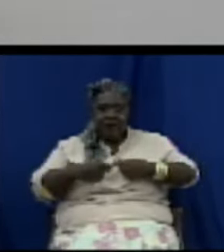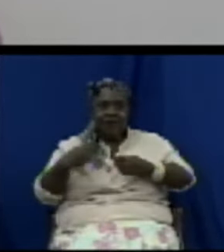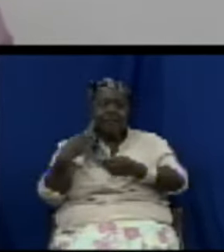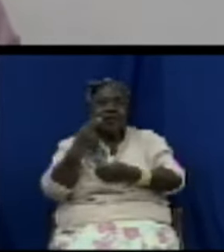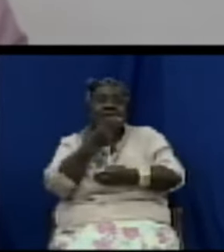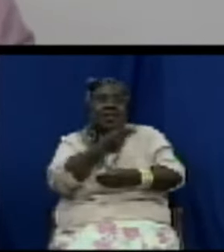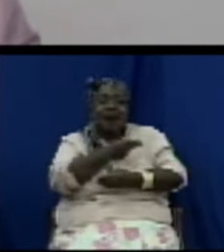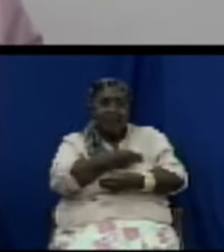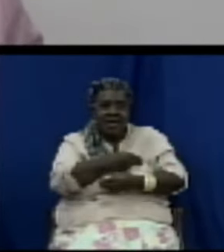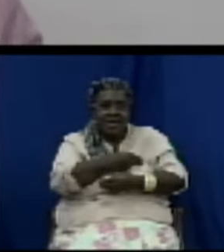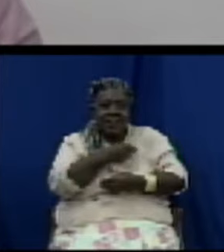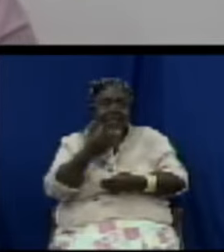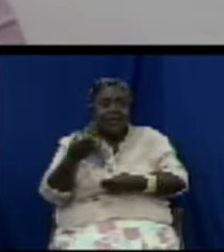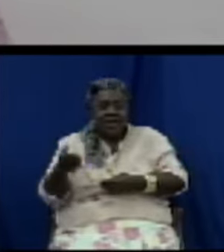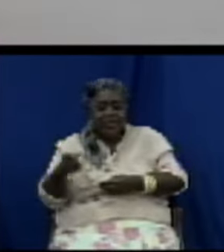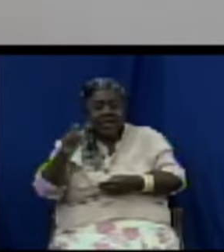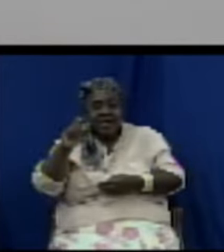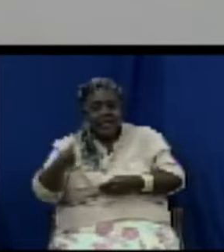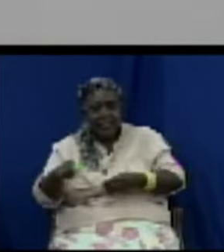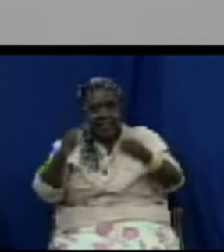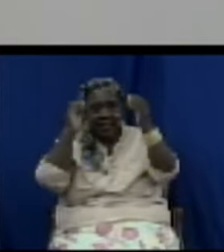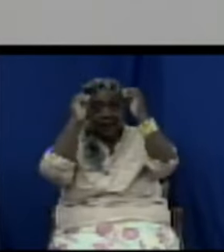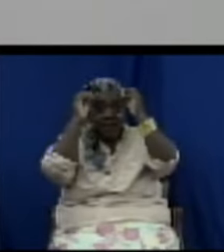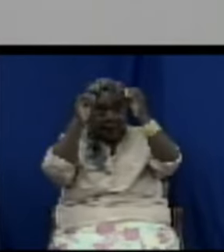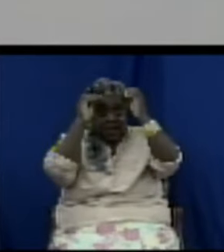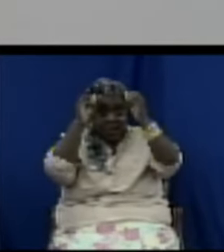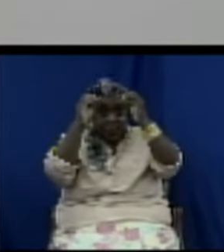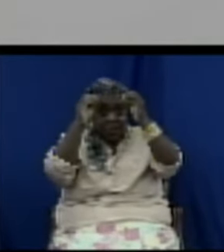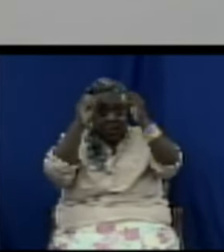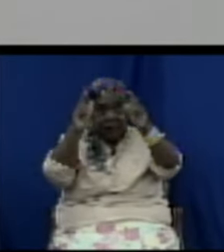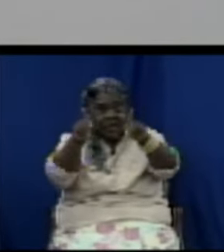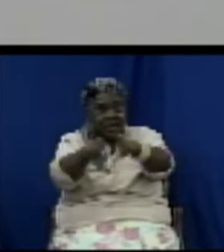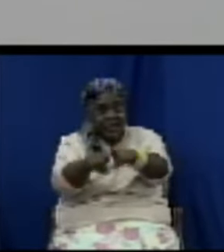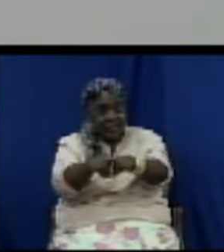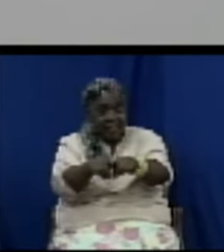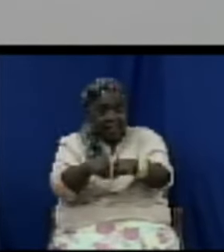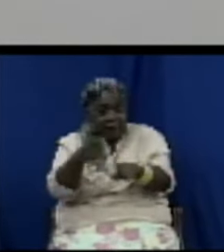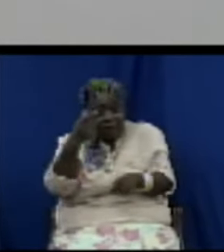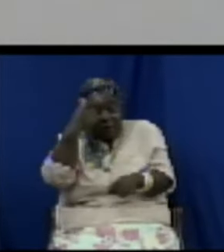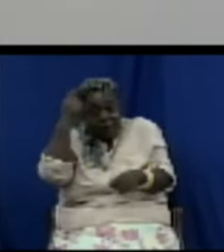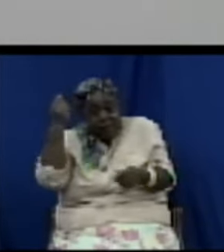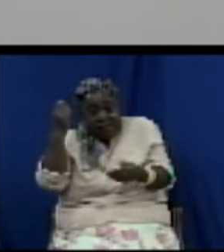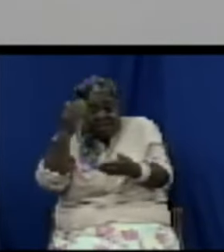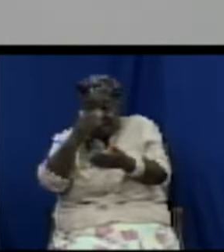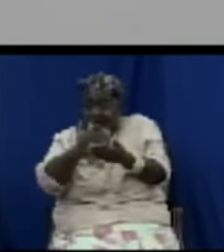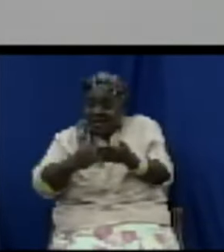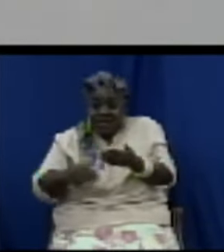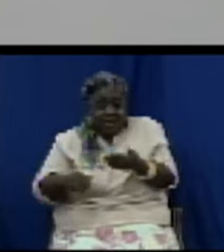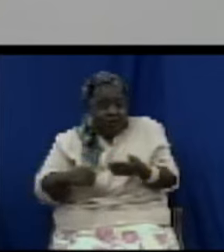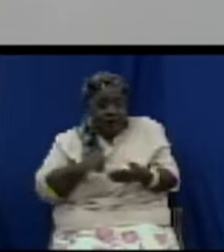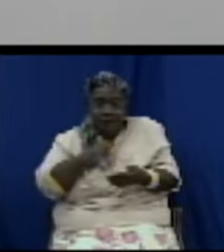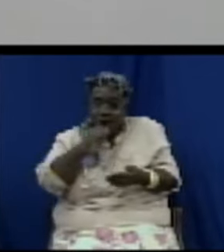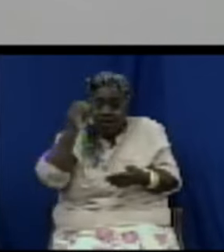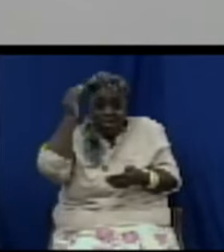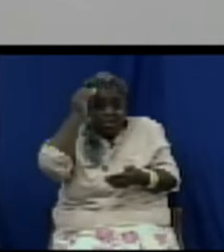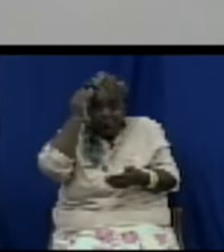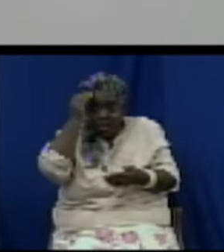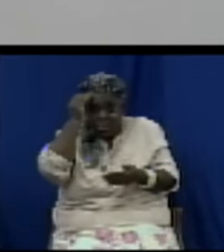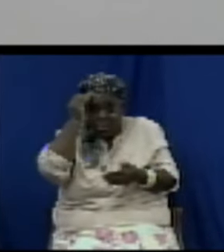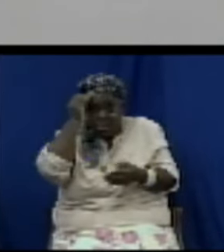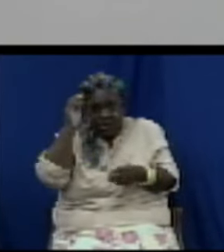that they're breaking the law and they're putting the consumer at harm so there is a need for us to quickly